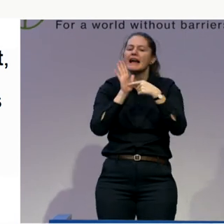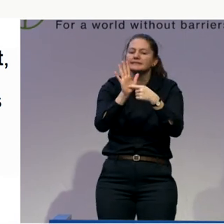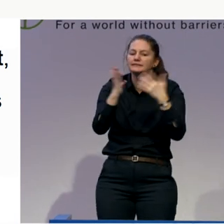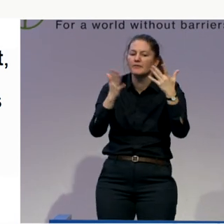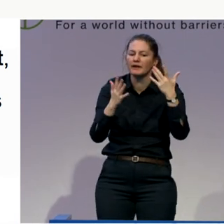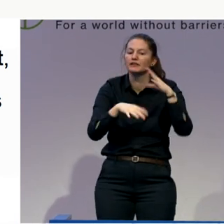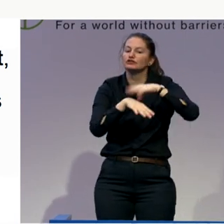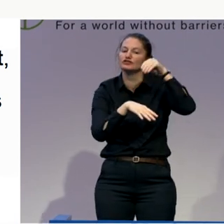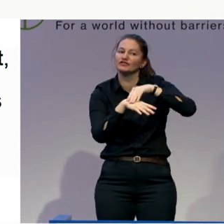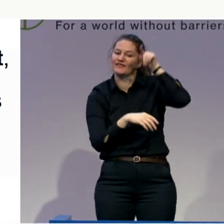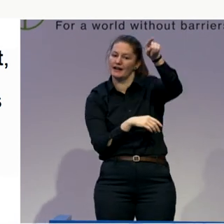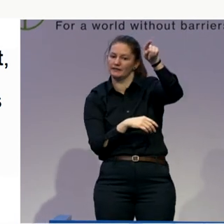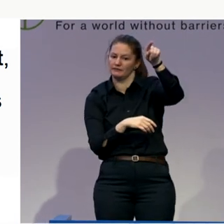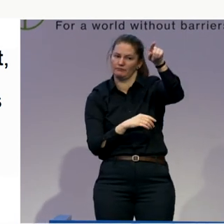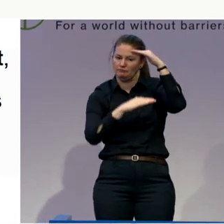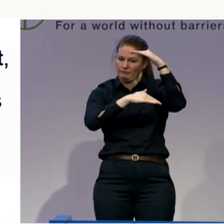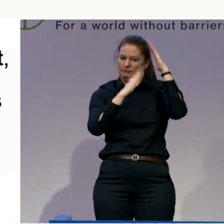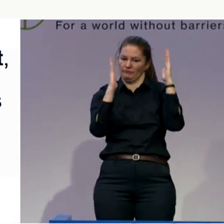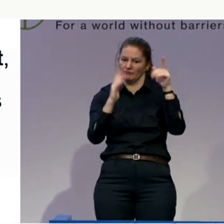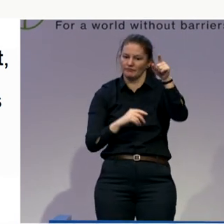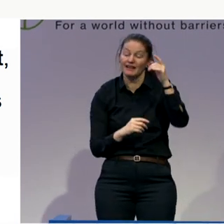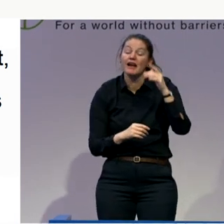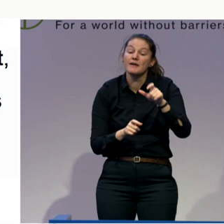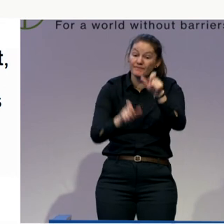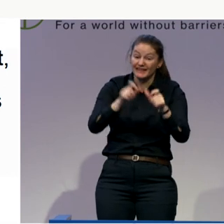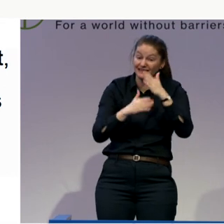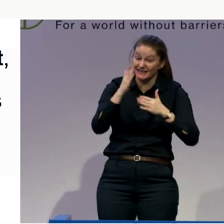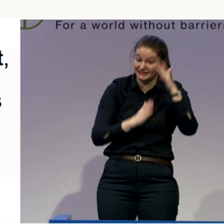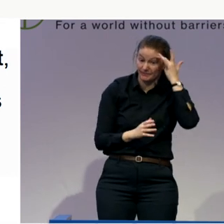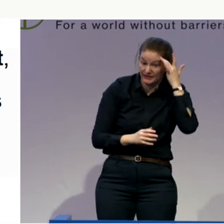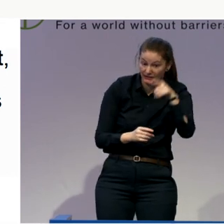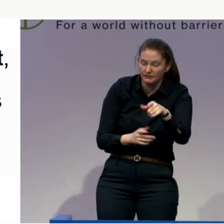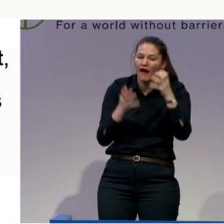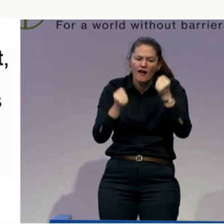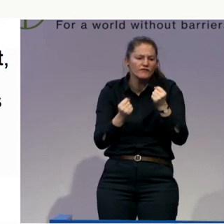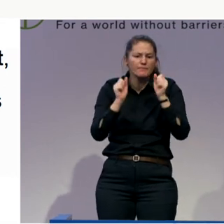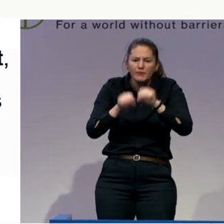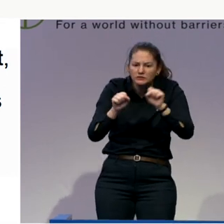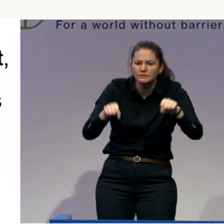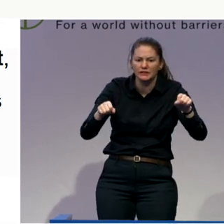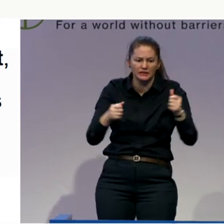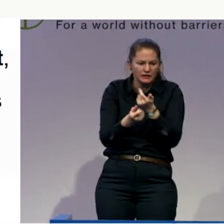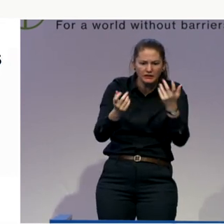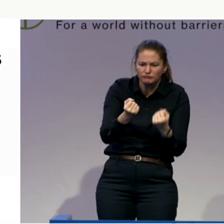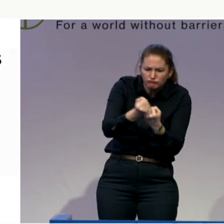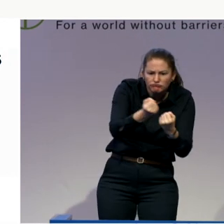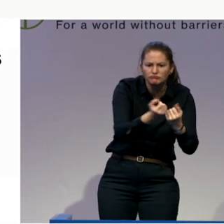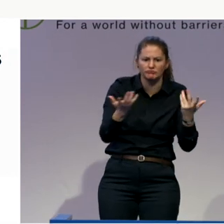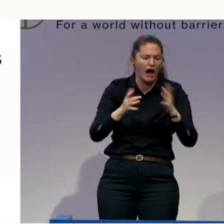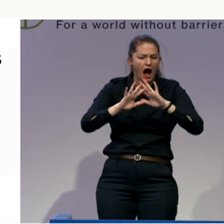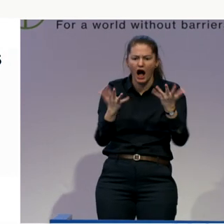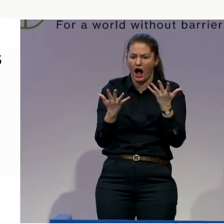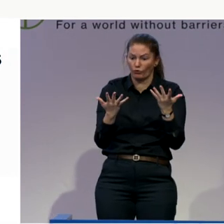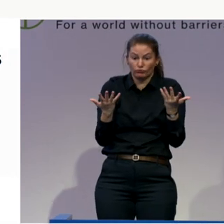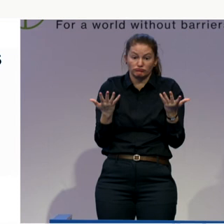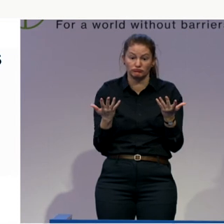person with intellectual disability, you have their support workers, and then you have the JAG system, you have a service broker who makes sure